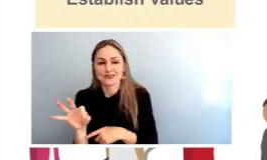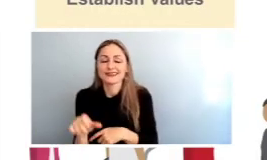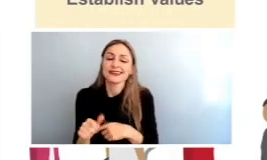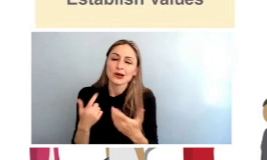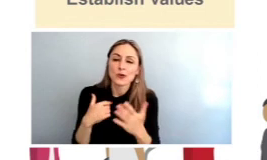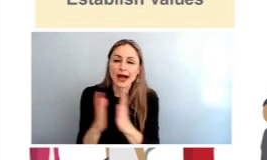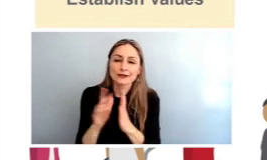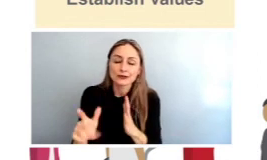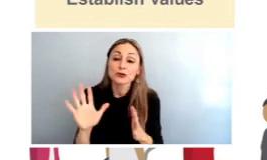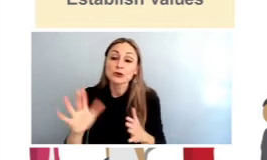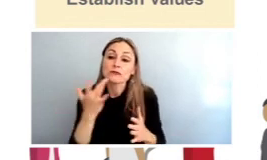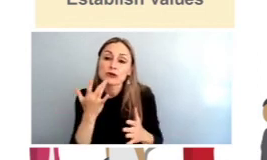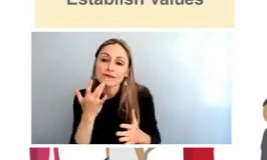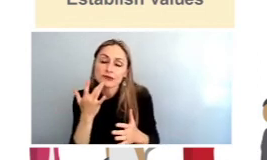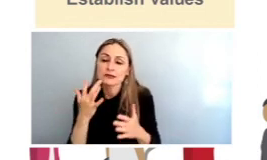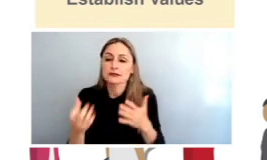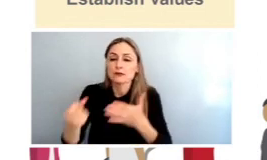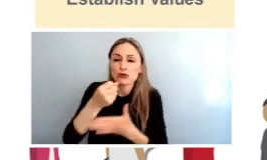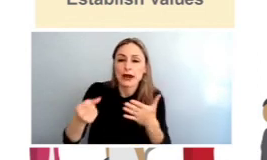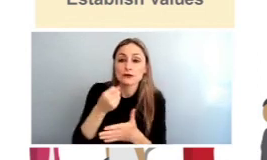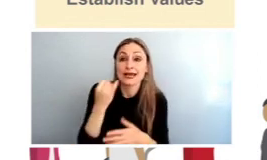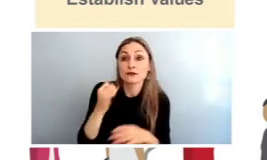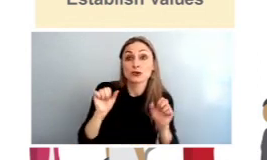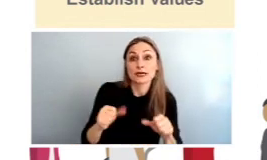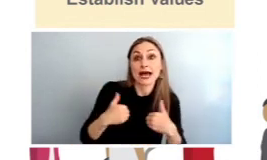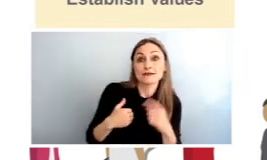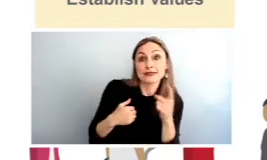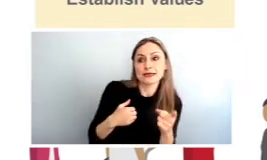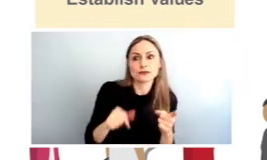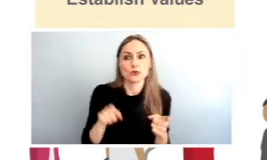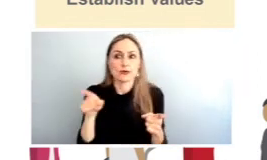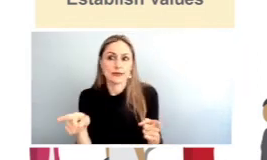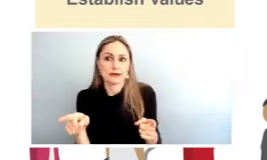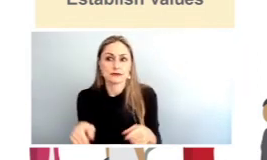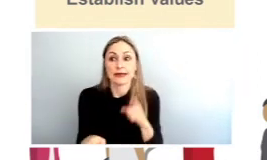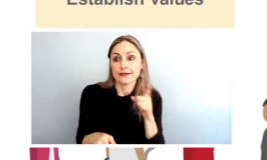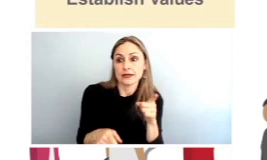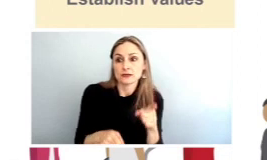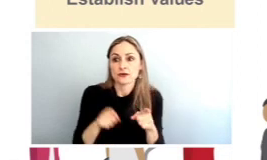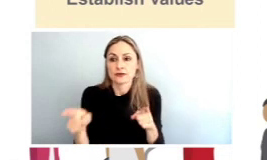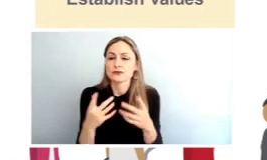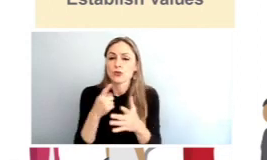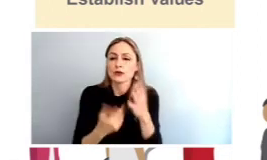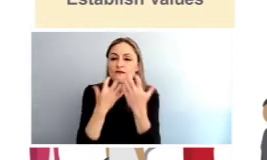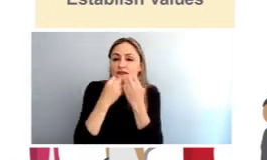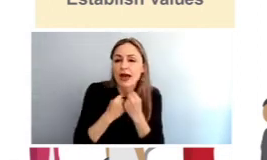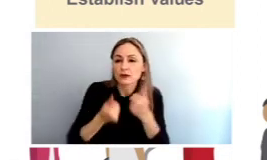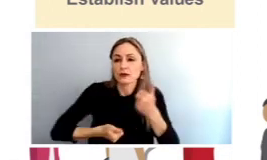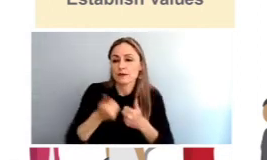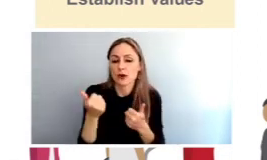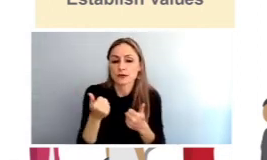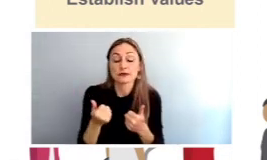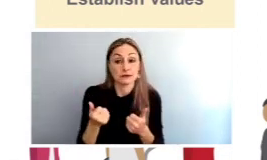priorities if you could have this or that which is the thing that you value the most that you want to see happen the most this is a big engagement